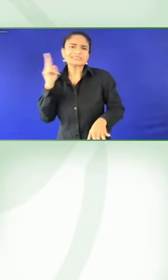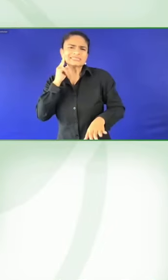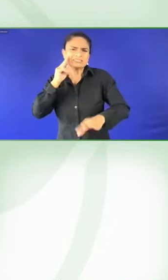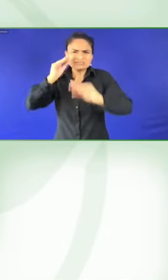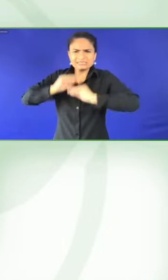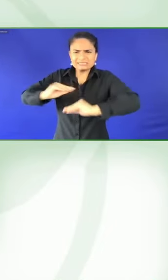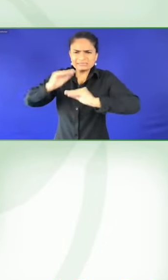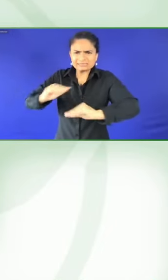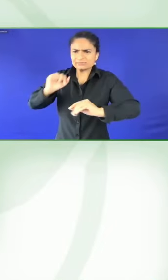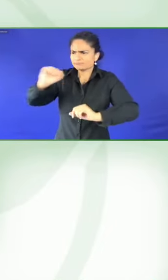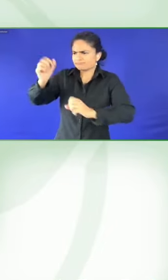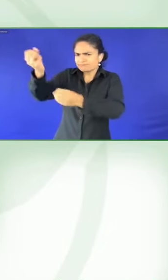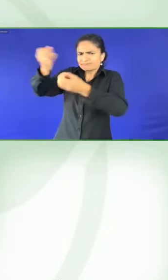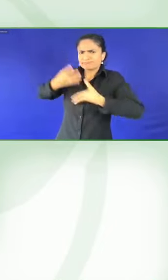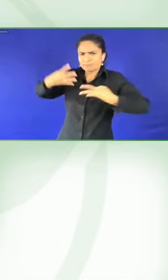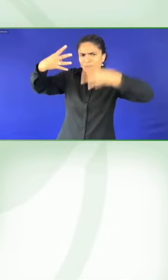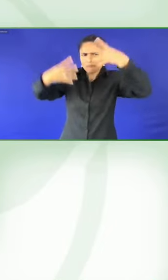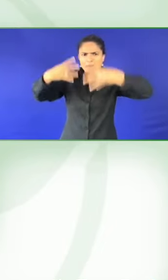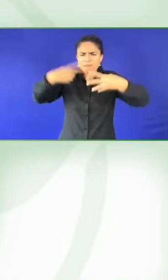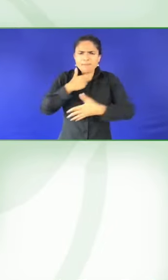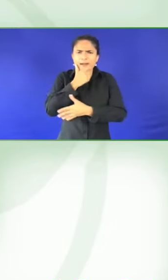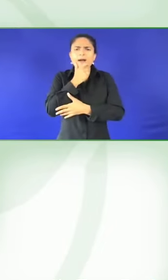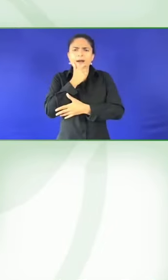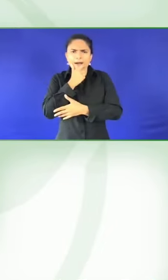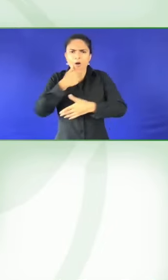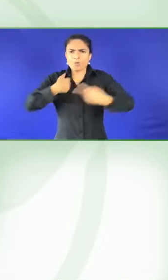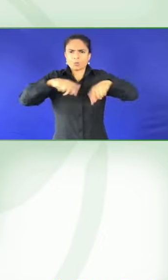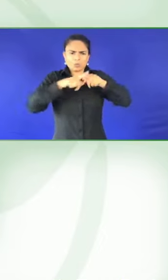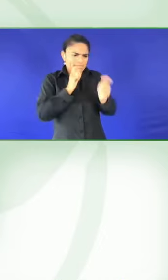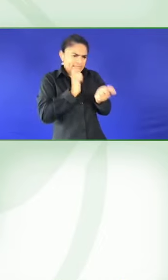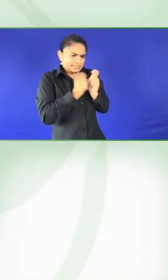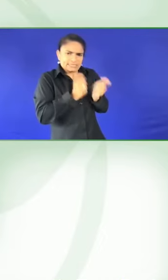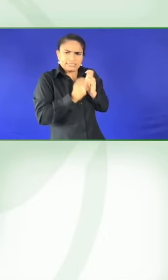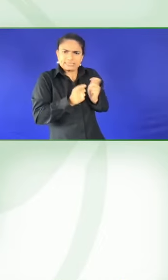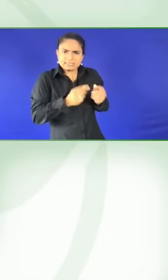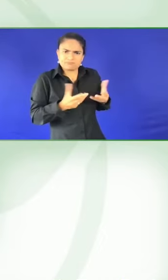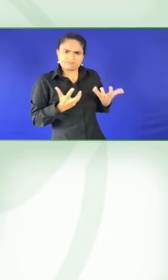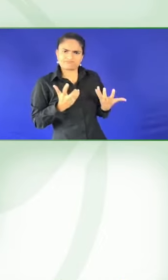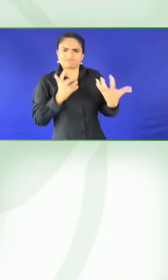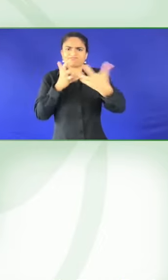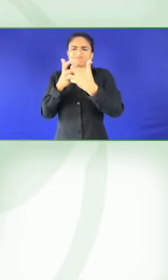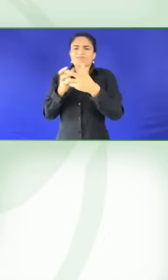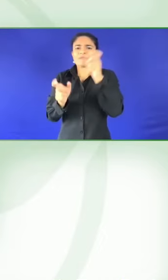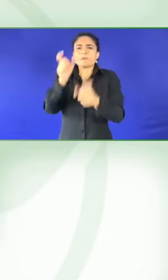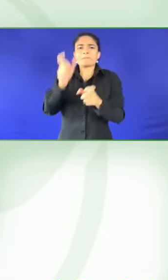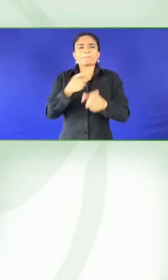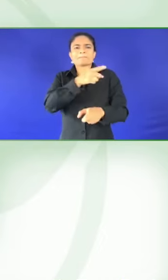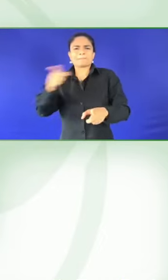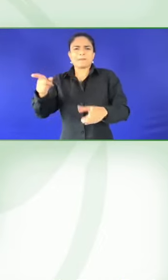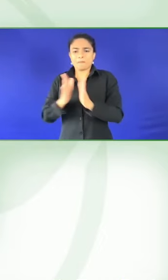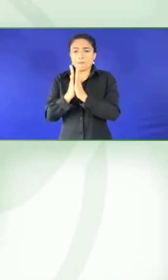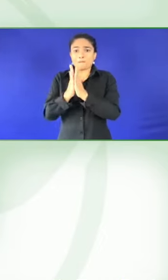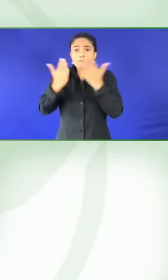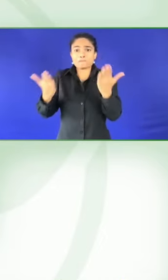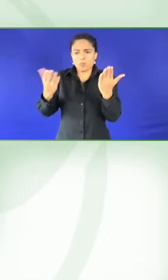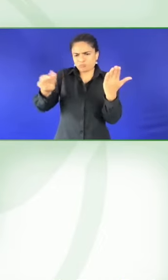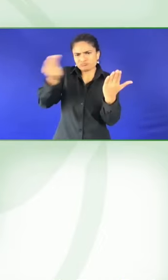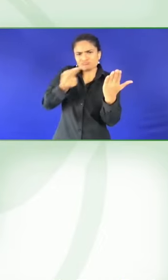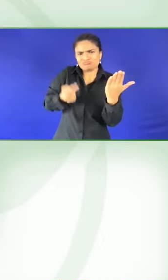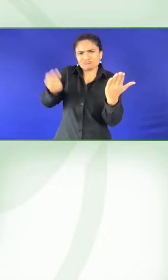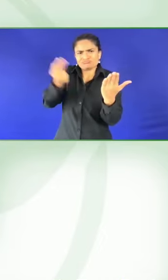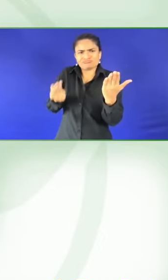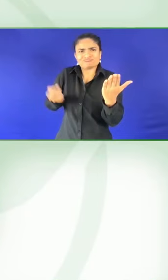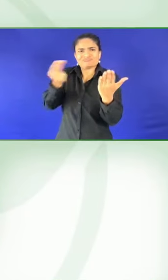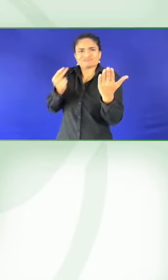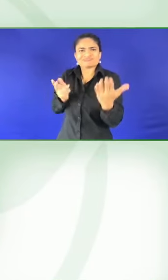interesting to deaf children is another element that we've incorporated. So really, the implementation of our project